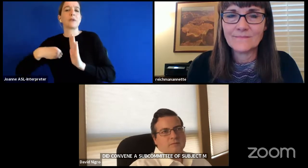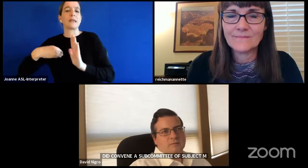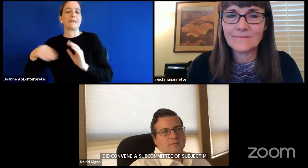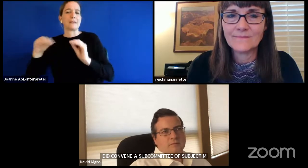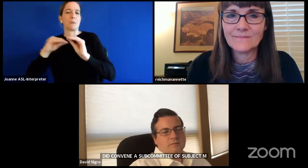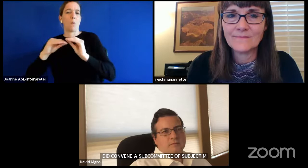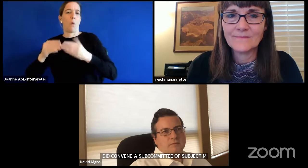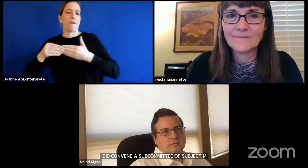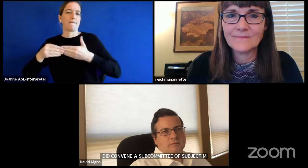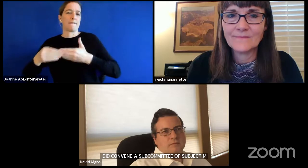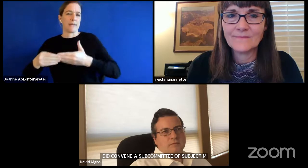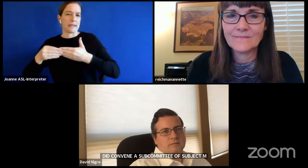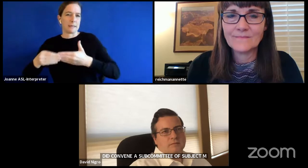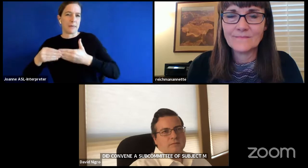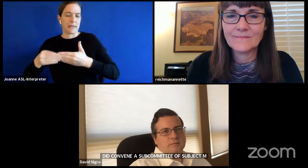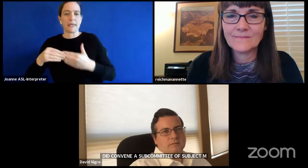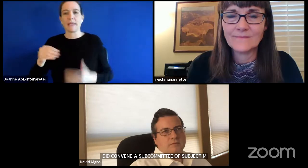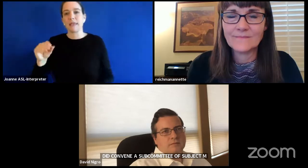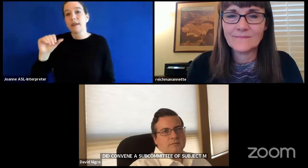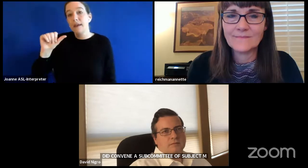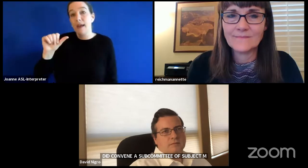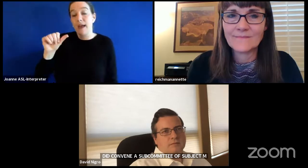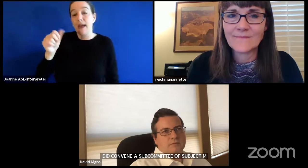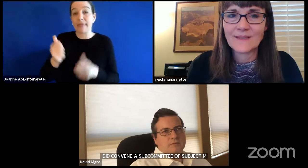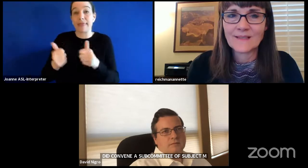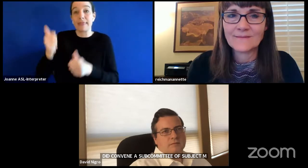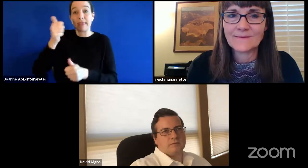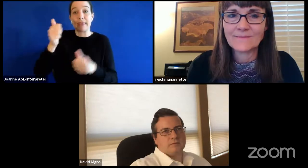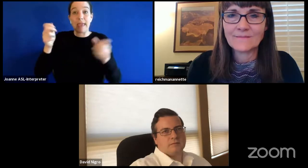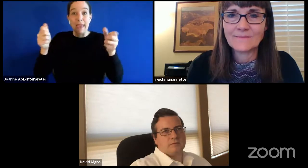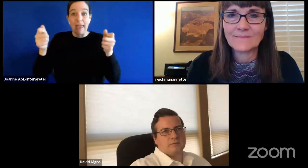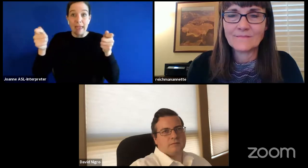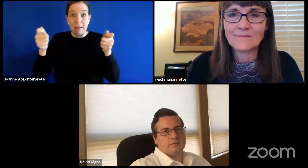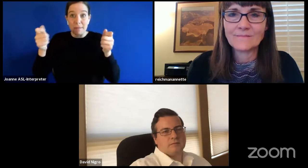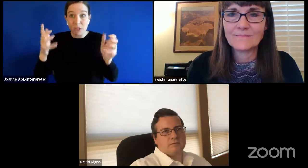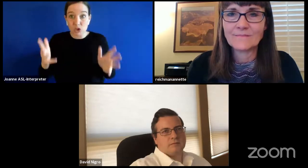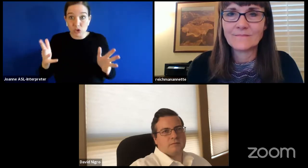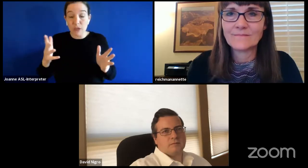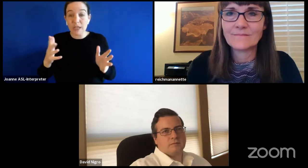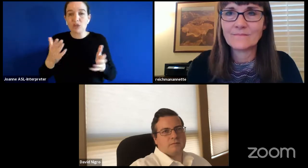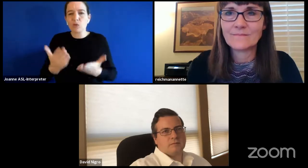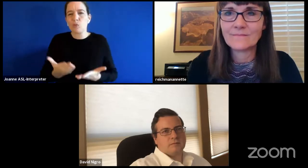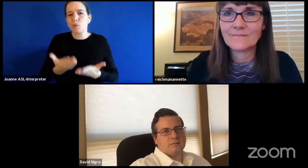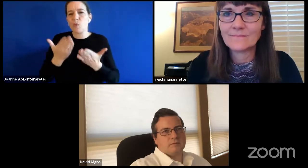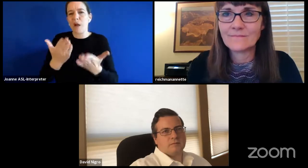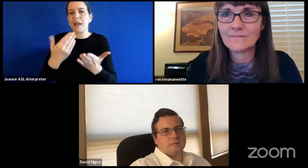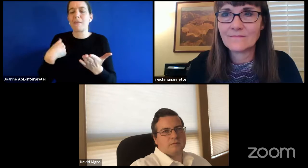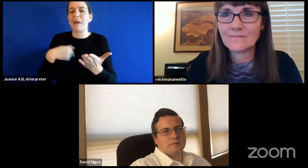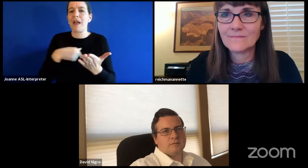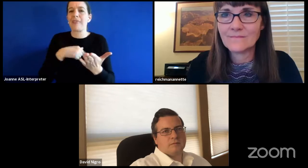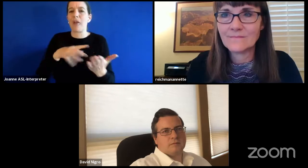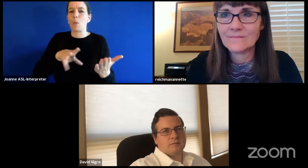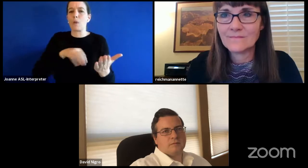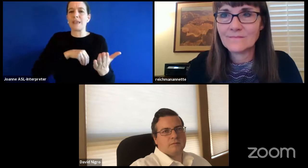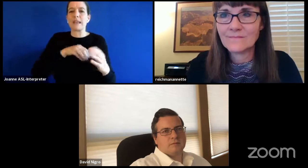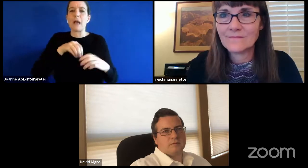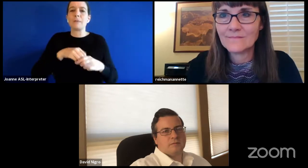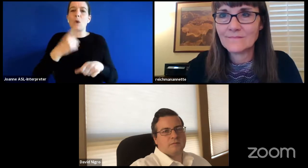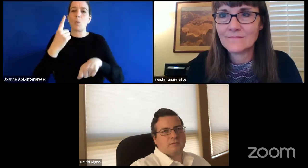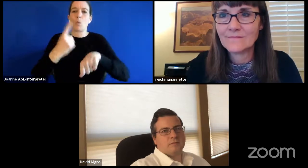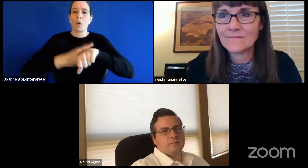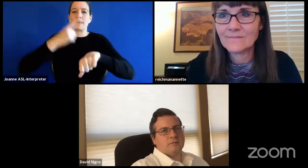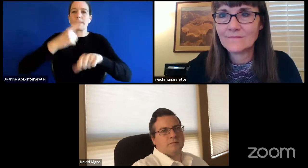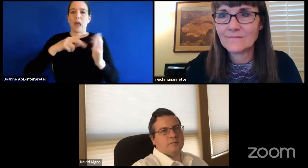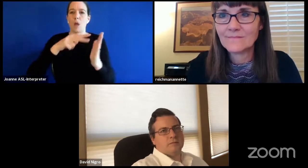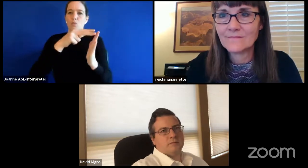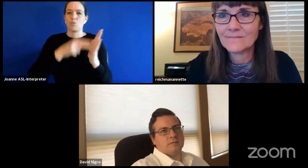administration is also recommending that this be adopted in one read due to the urgency of the